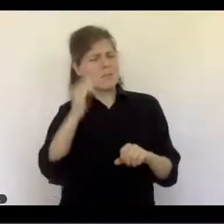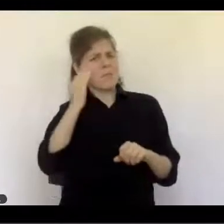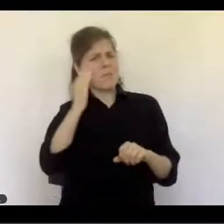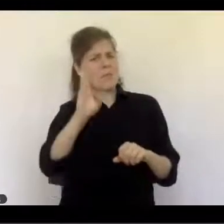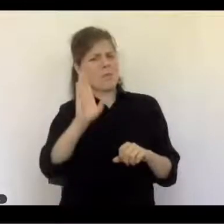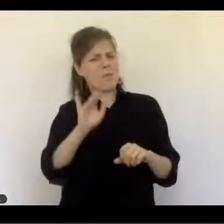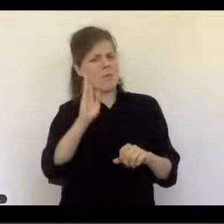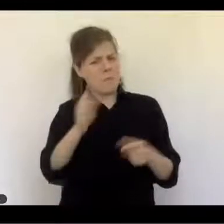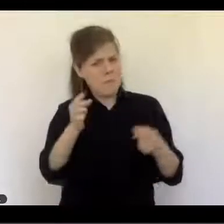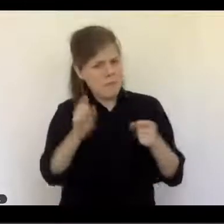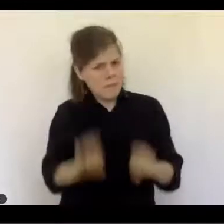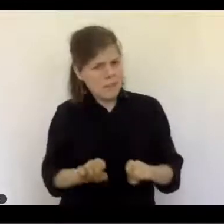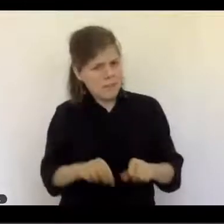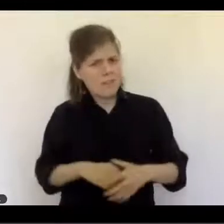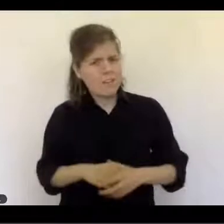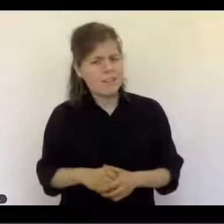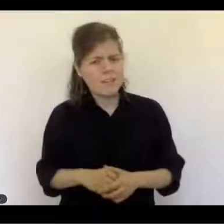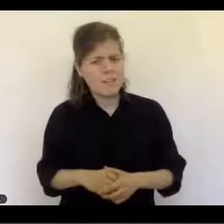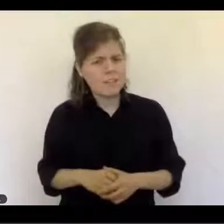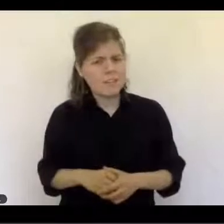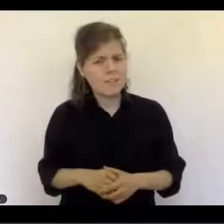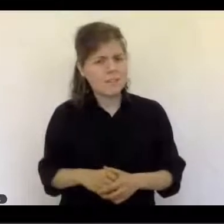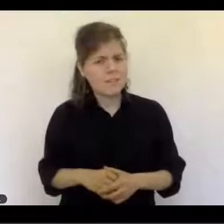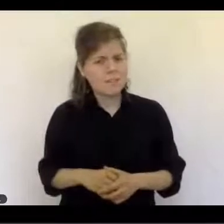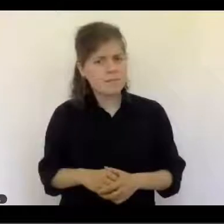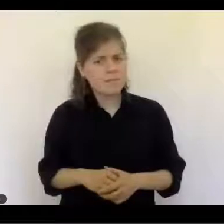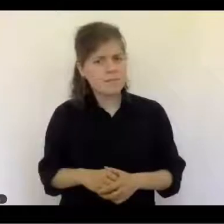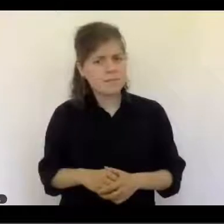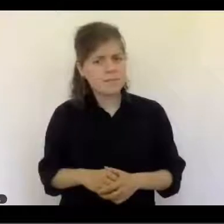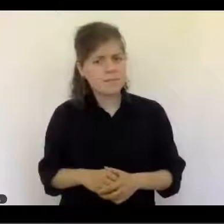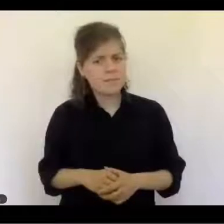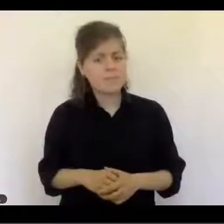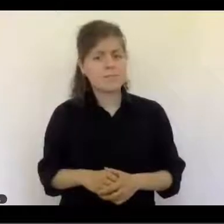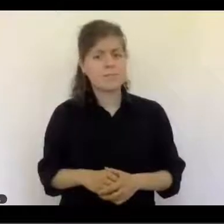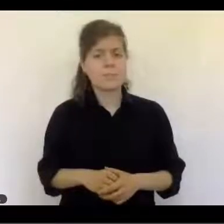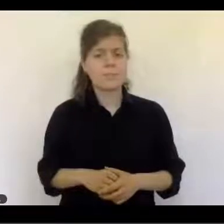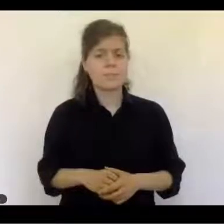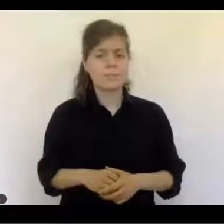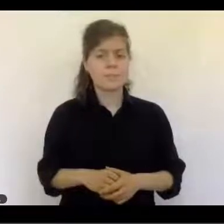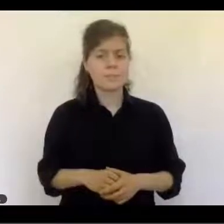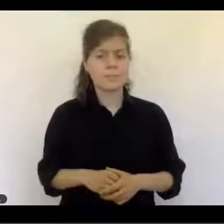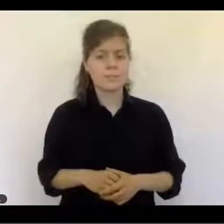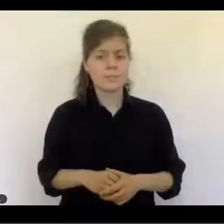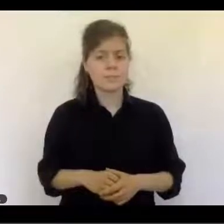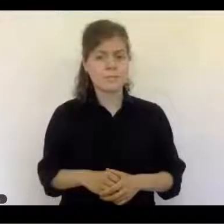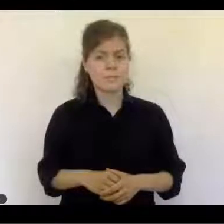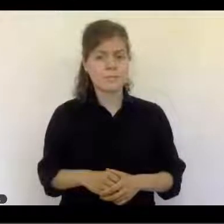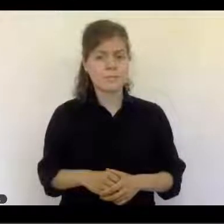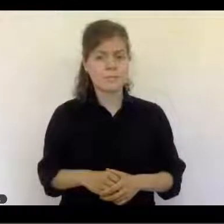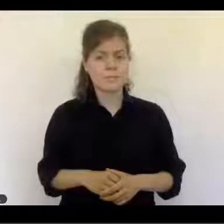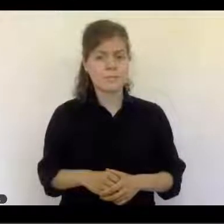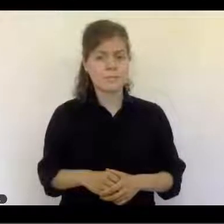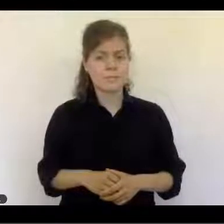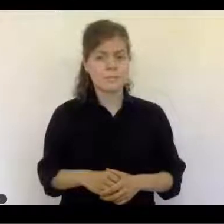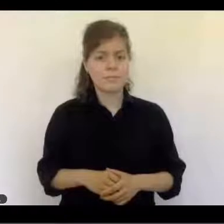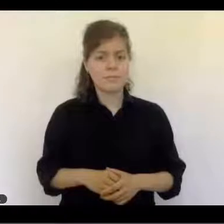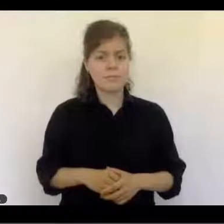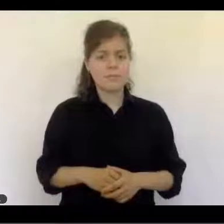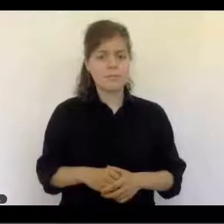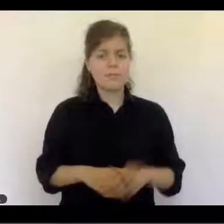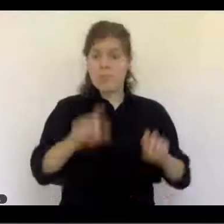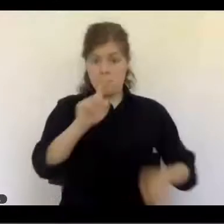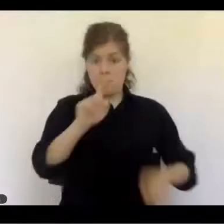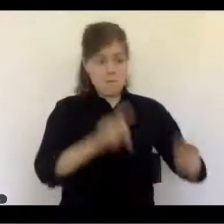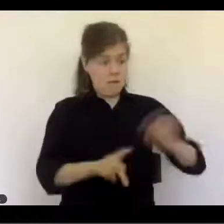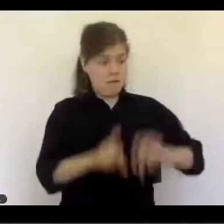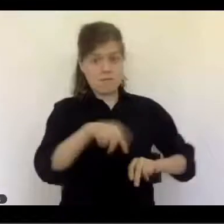and more people from marginalized communities are, we're going